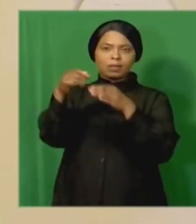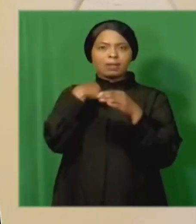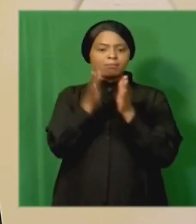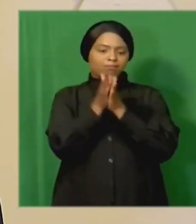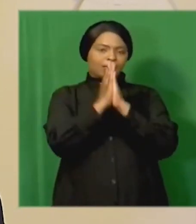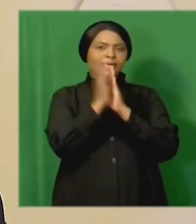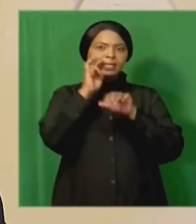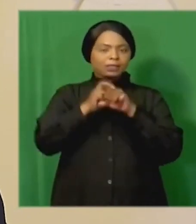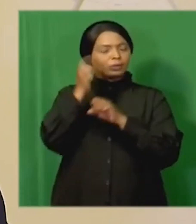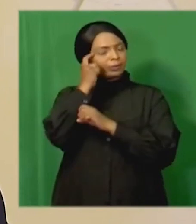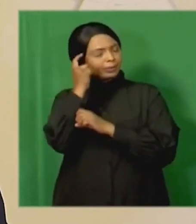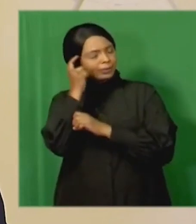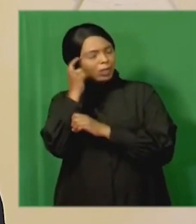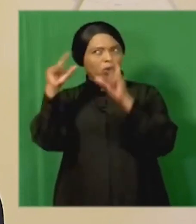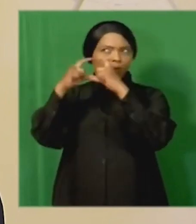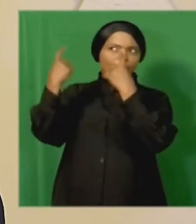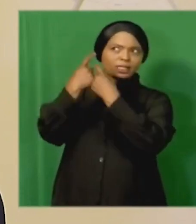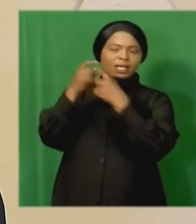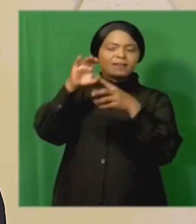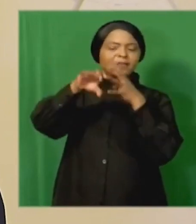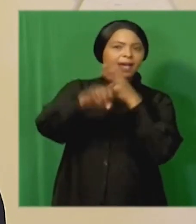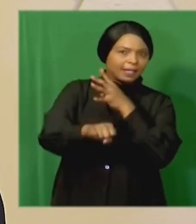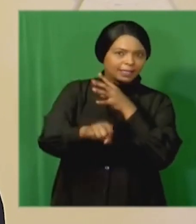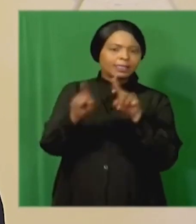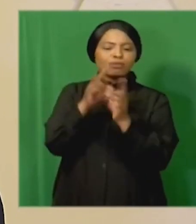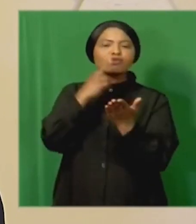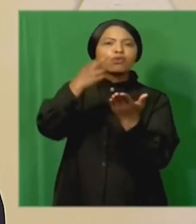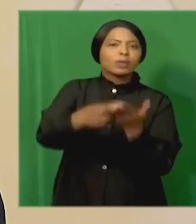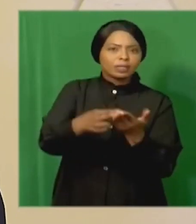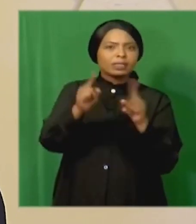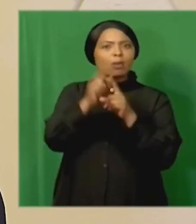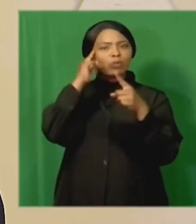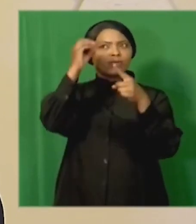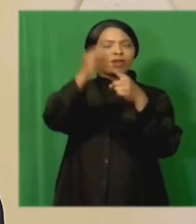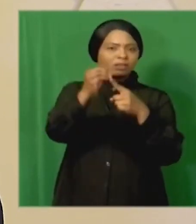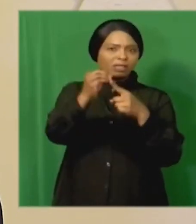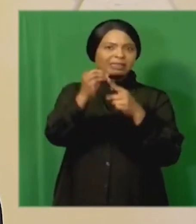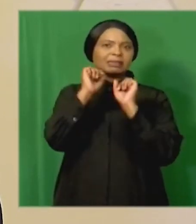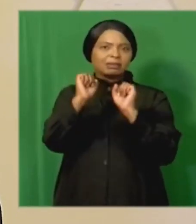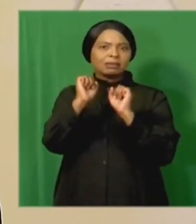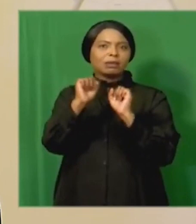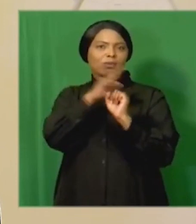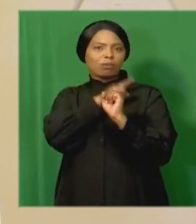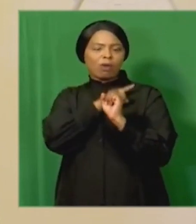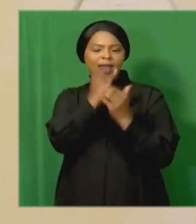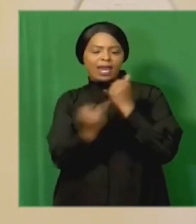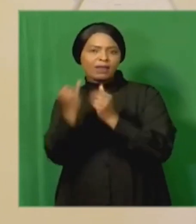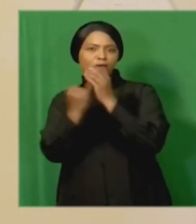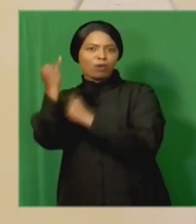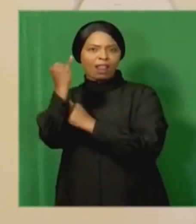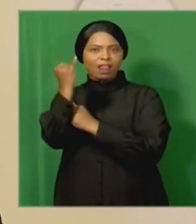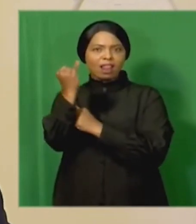required to consider the commission's findings recommendations and observations about particular individuals